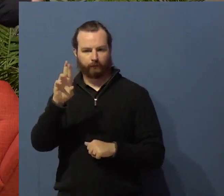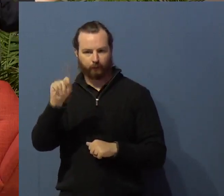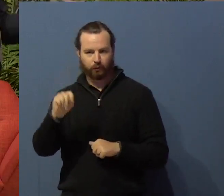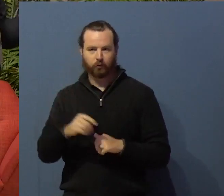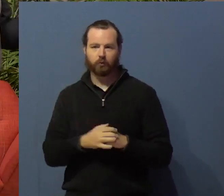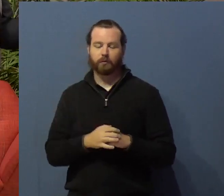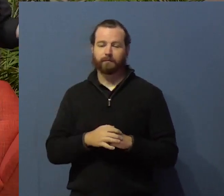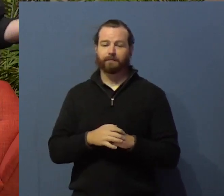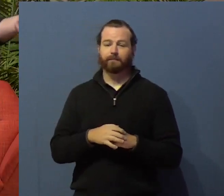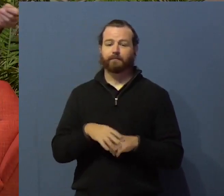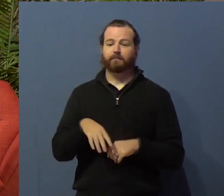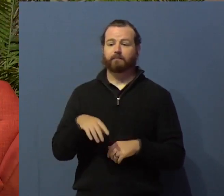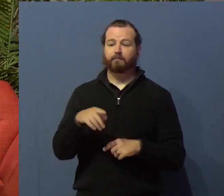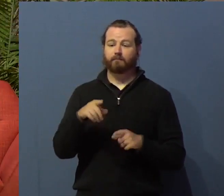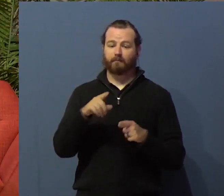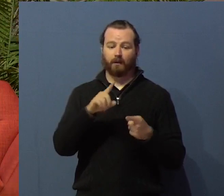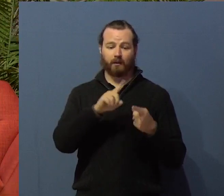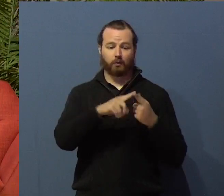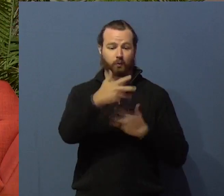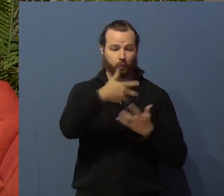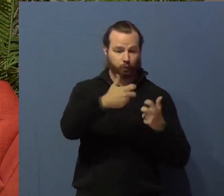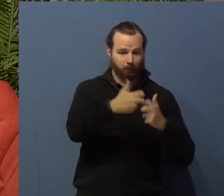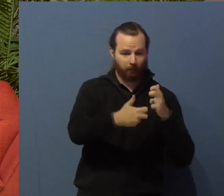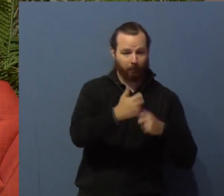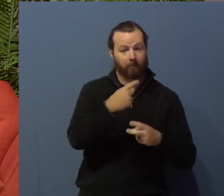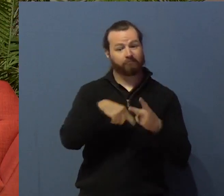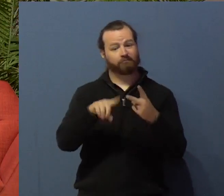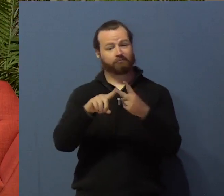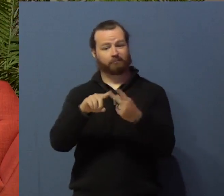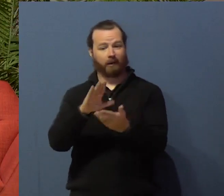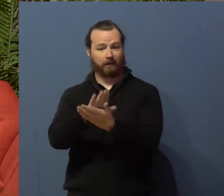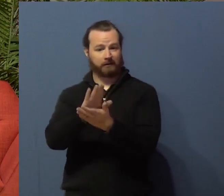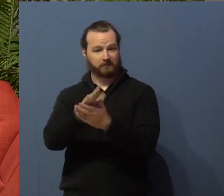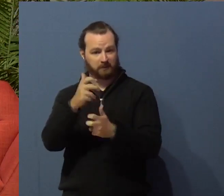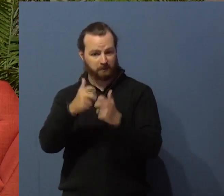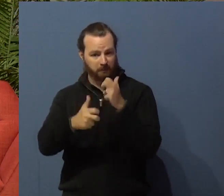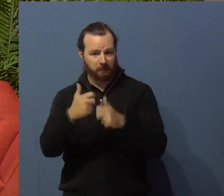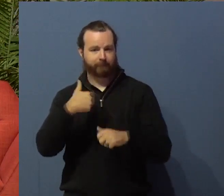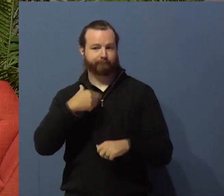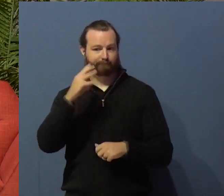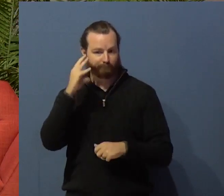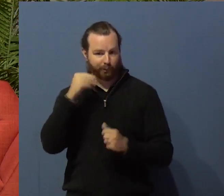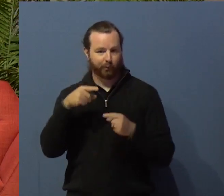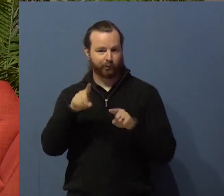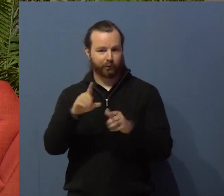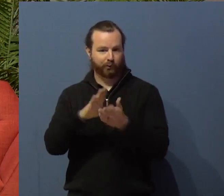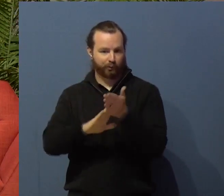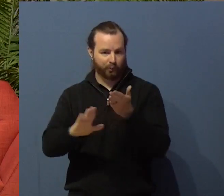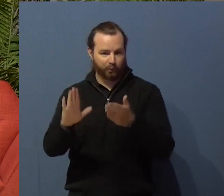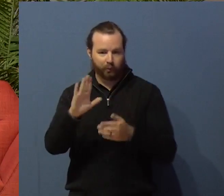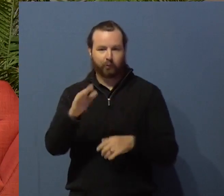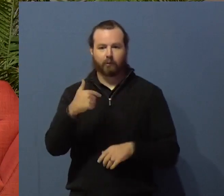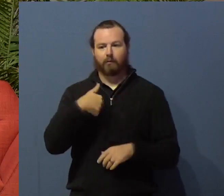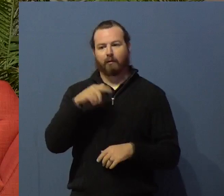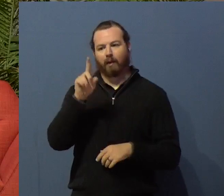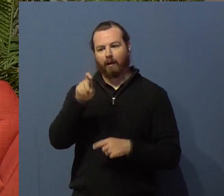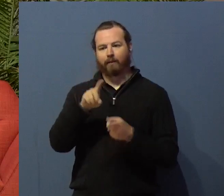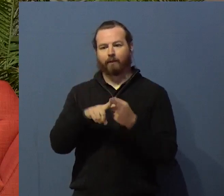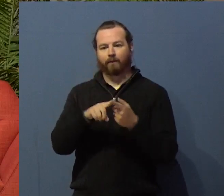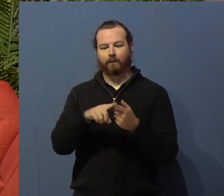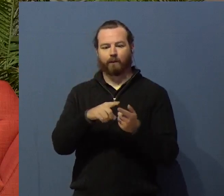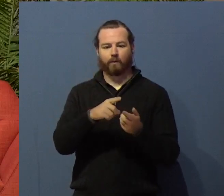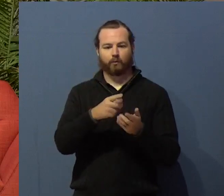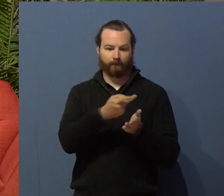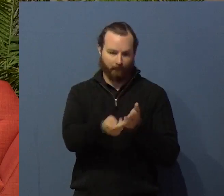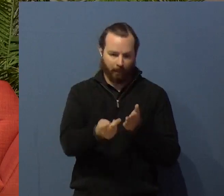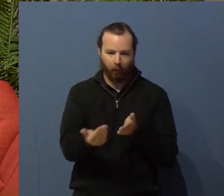retake classes in order to pass. I was on academic probation, which is